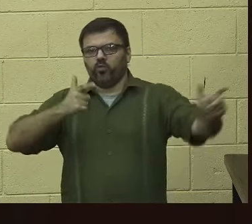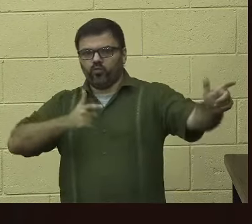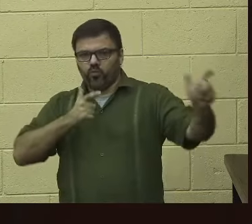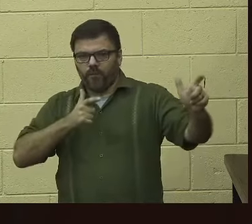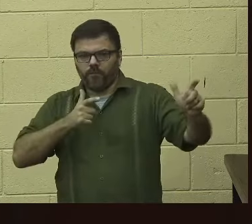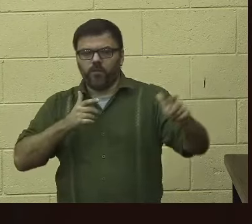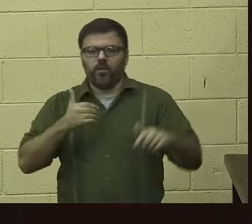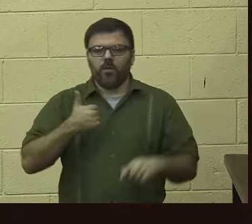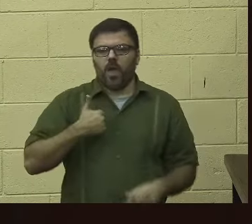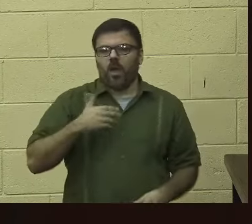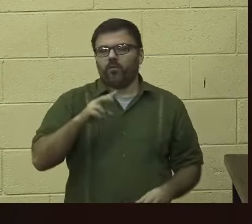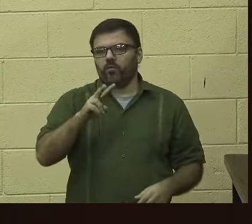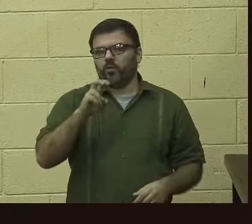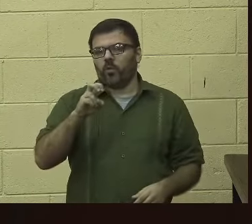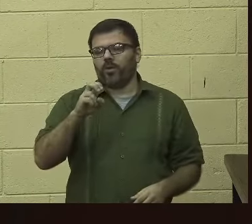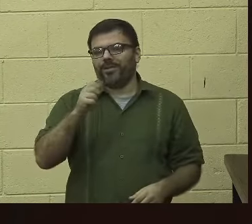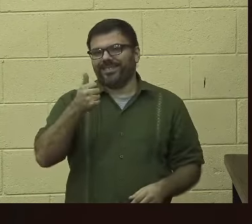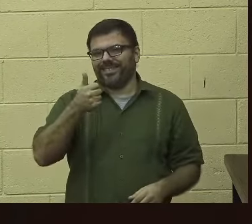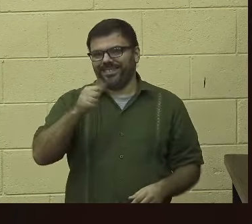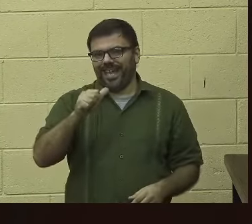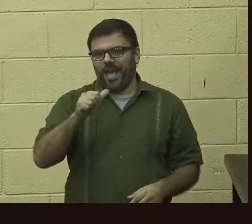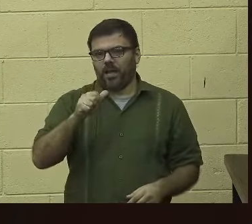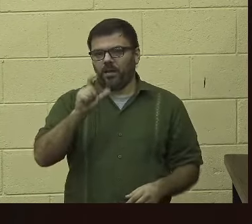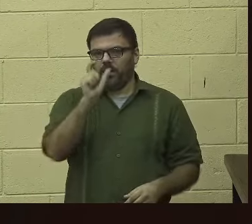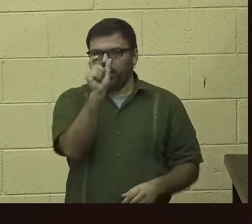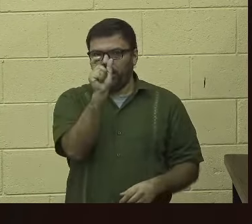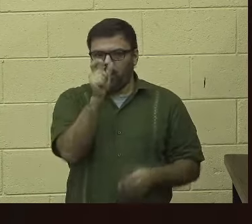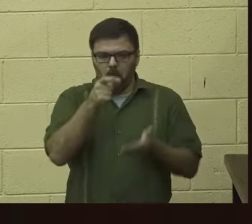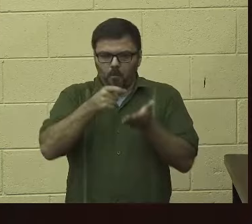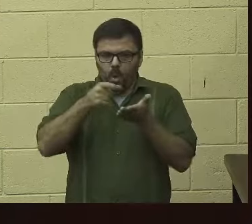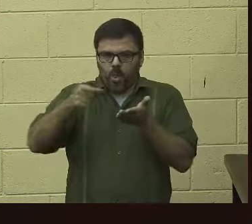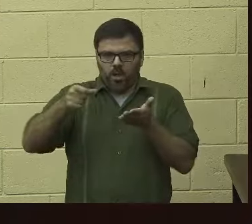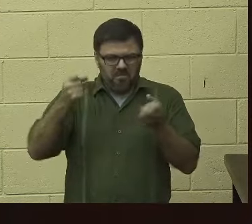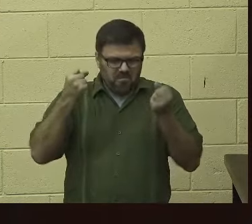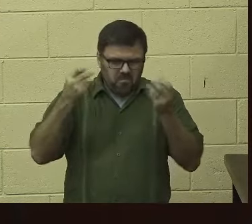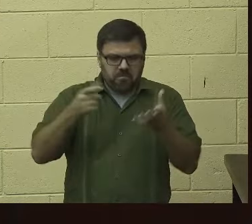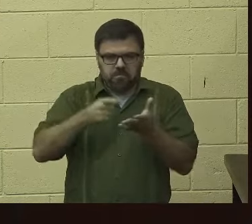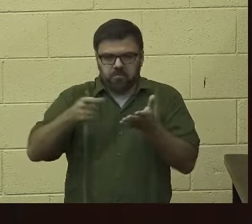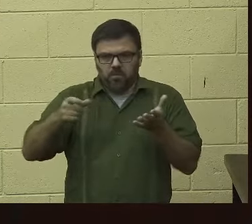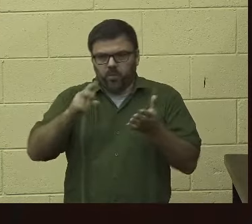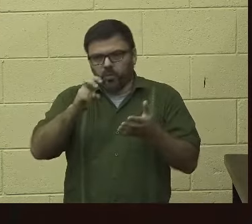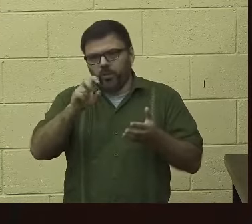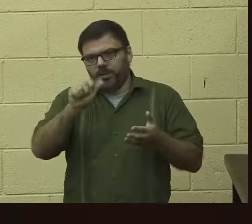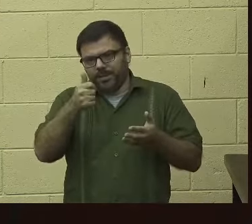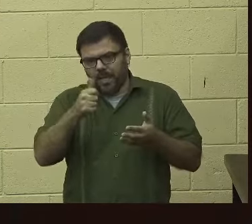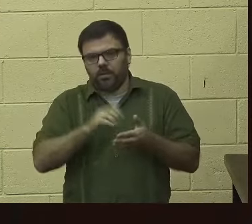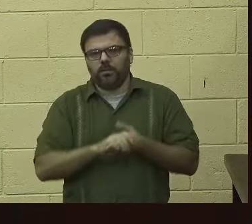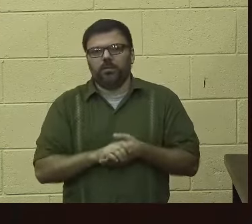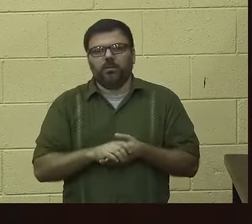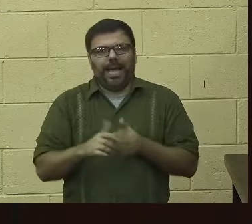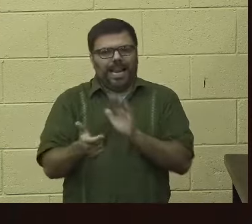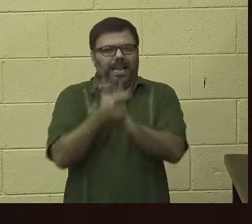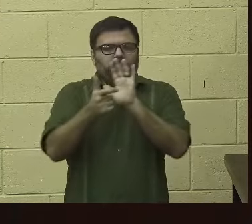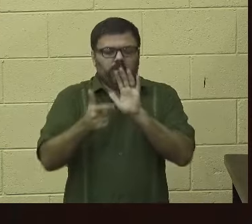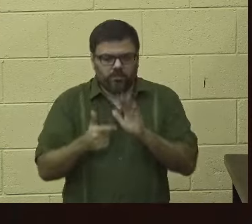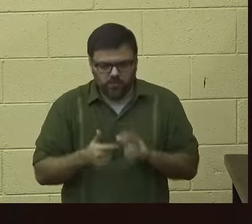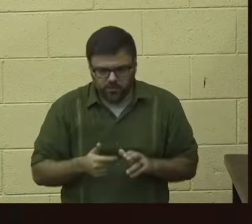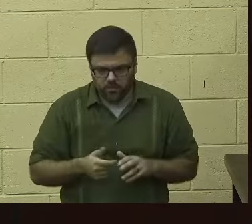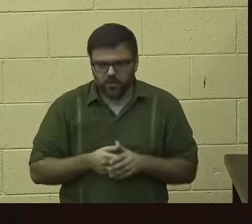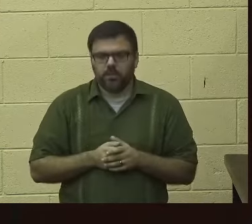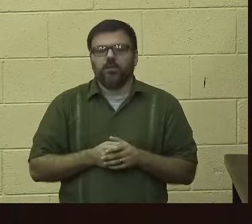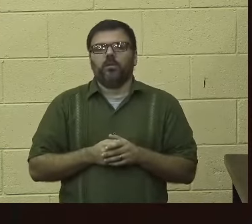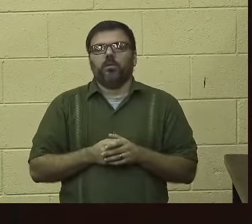210 rounds of illegal ammunition. Madam Speaker, needless to say,